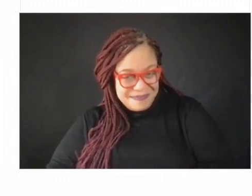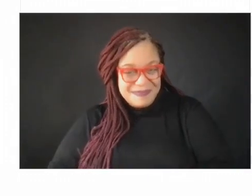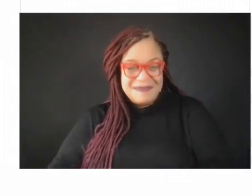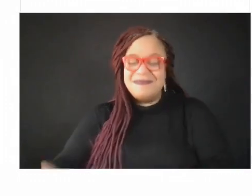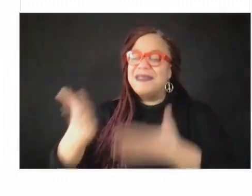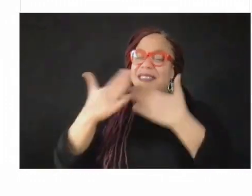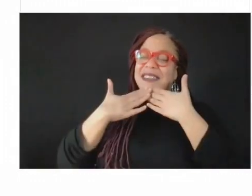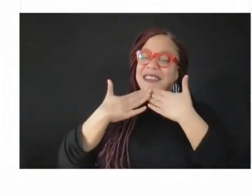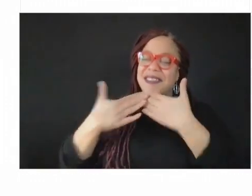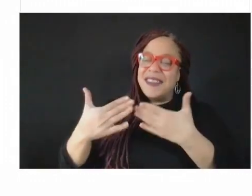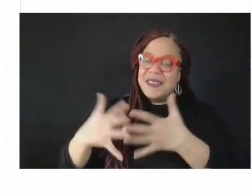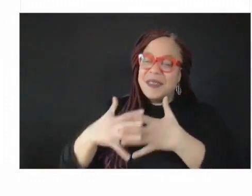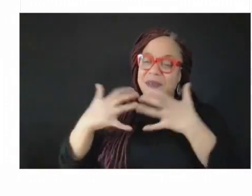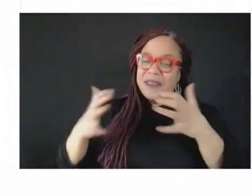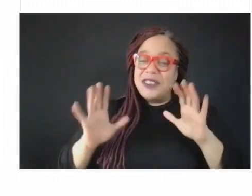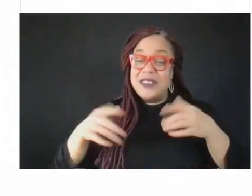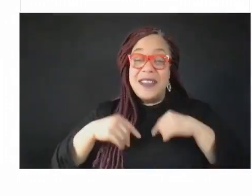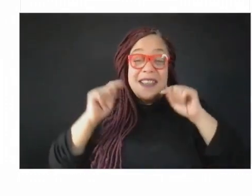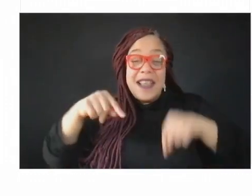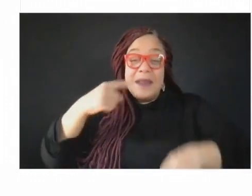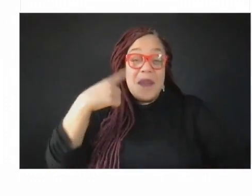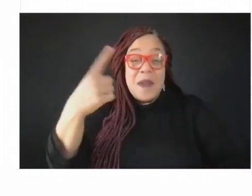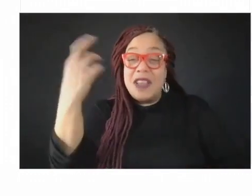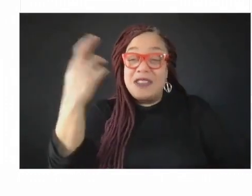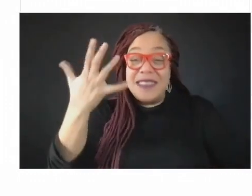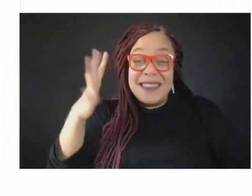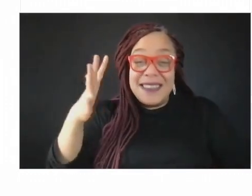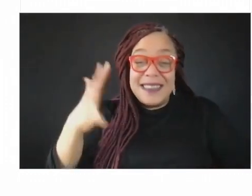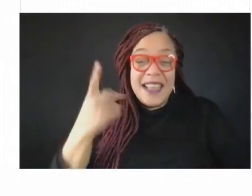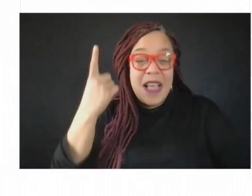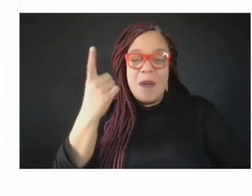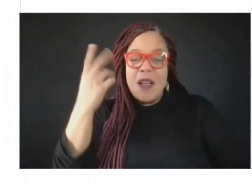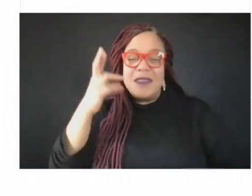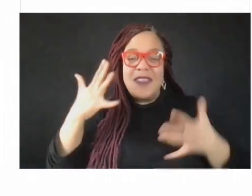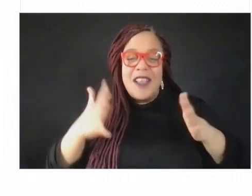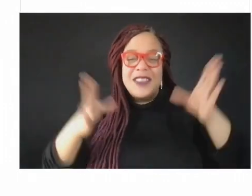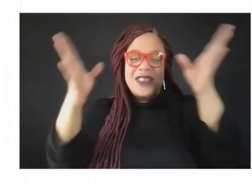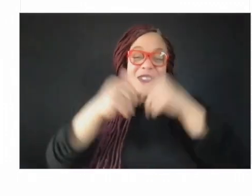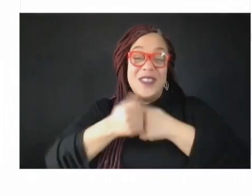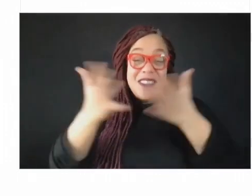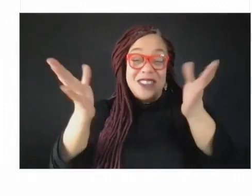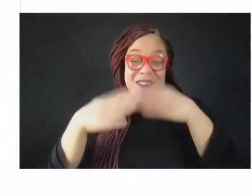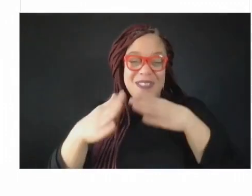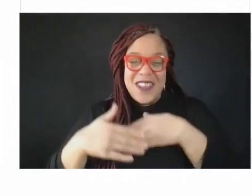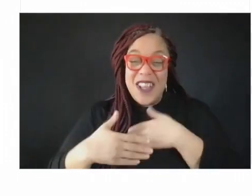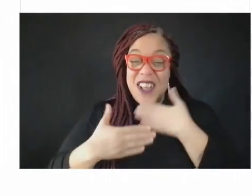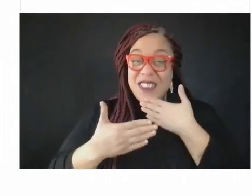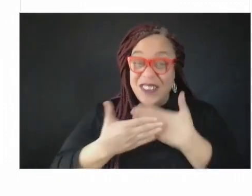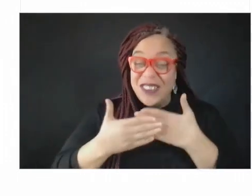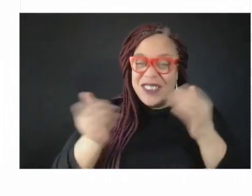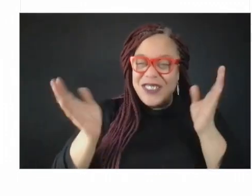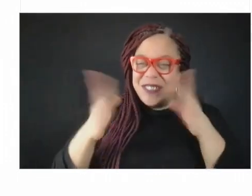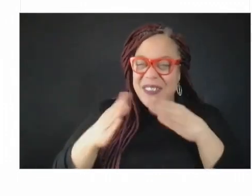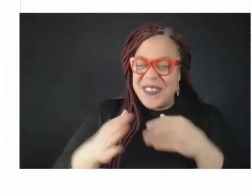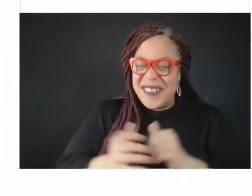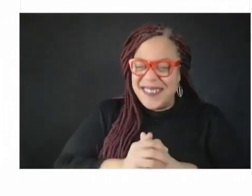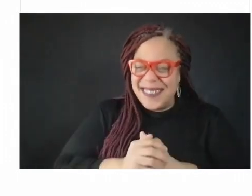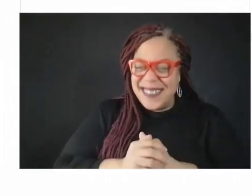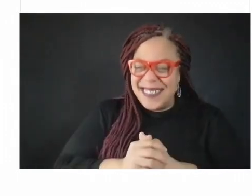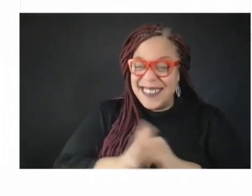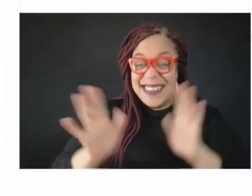one reason, and that's to cause trouble, good trouble, and to introduce you to some new partners that I've met